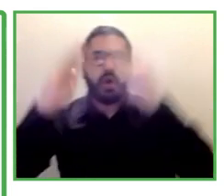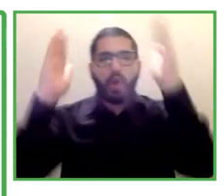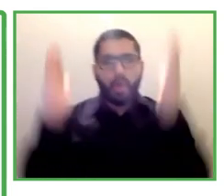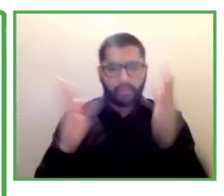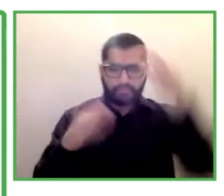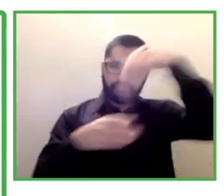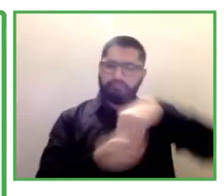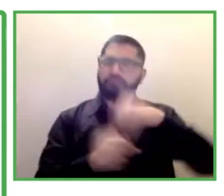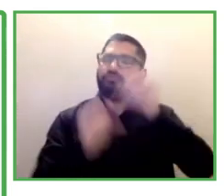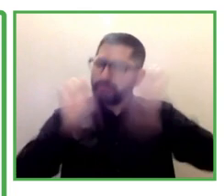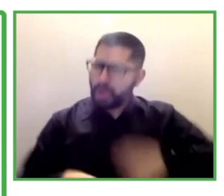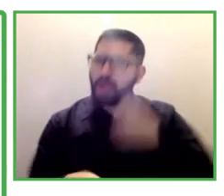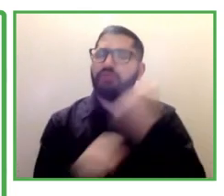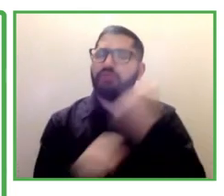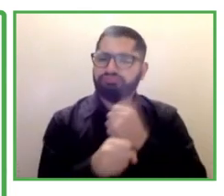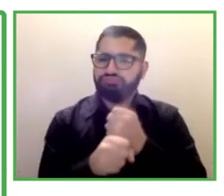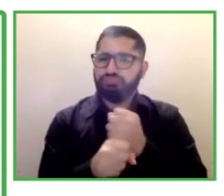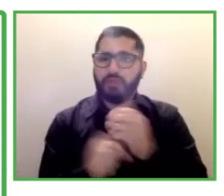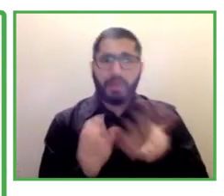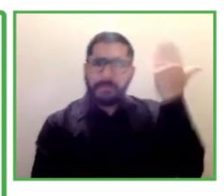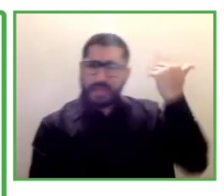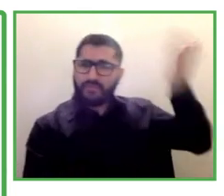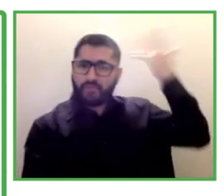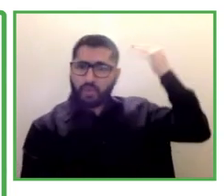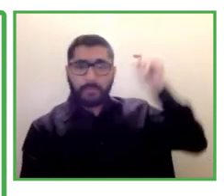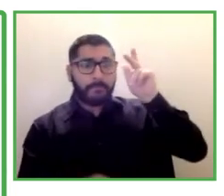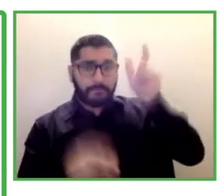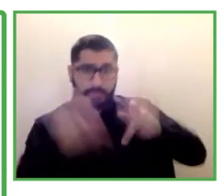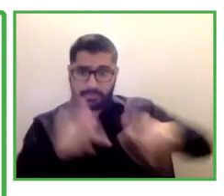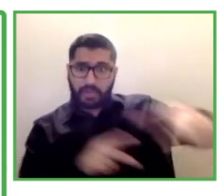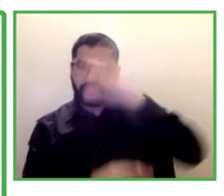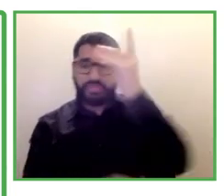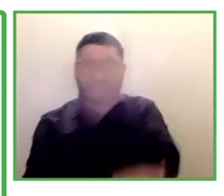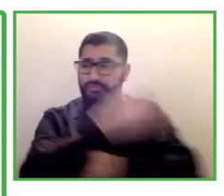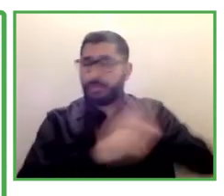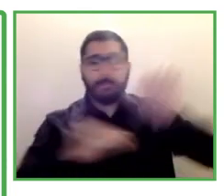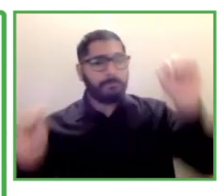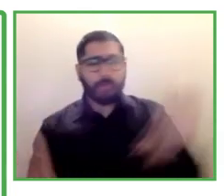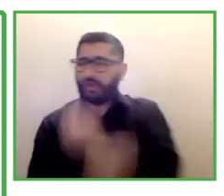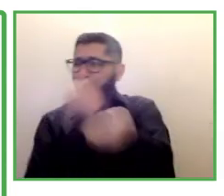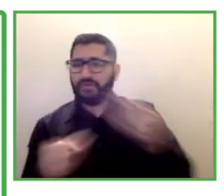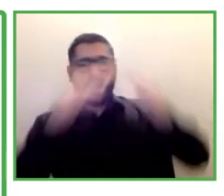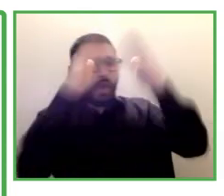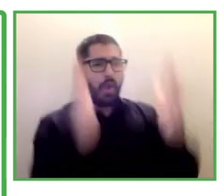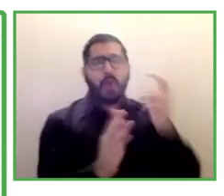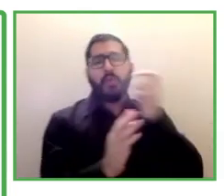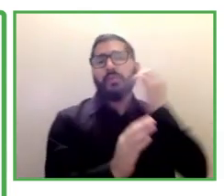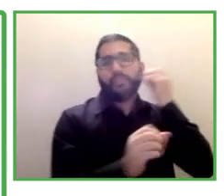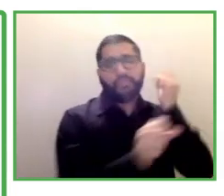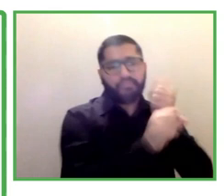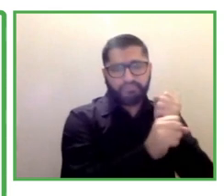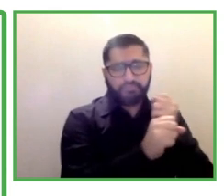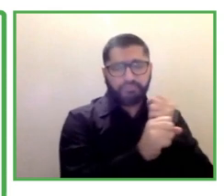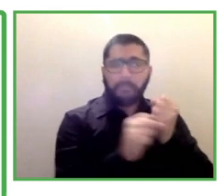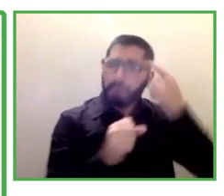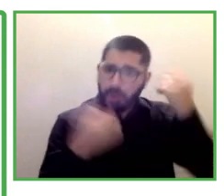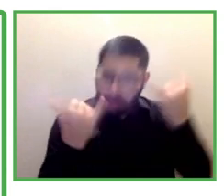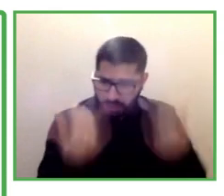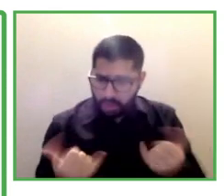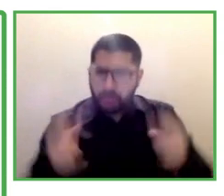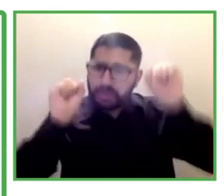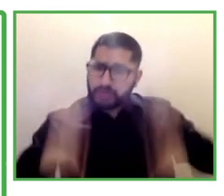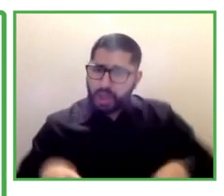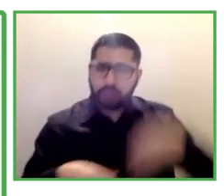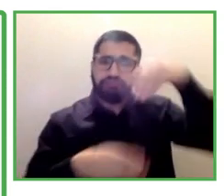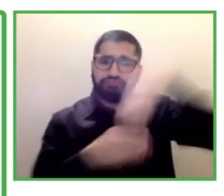we want you. Another thing with accessibility is balancing between the needs of various disabilities. An important thing I